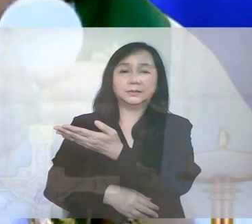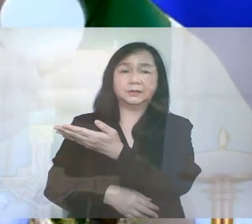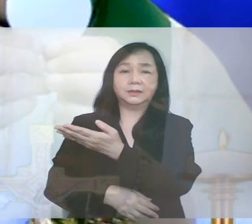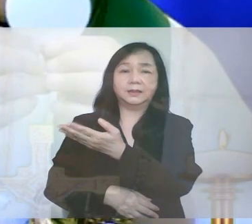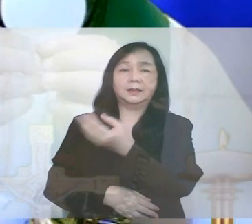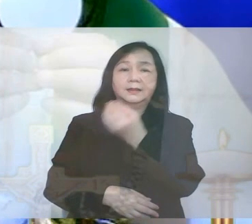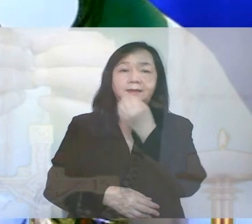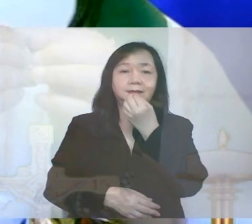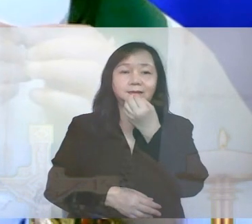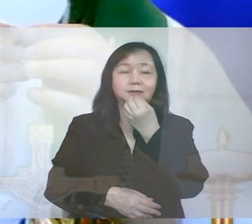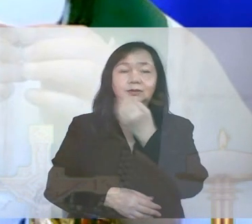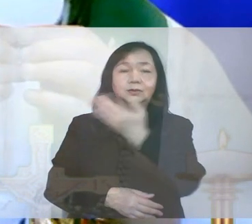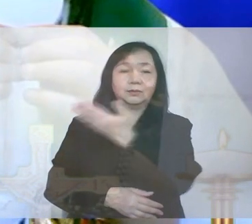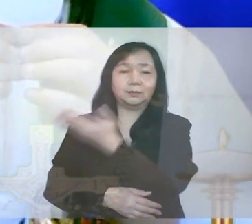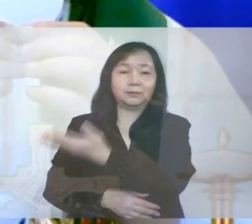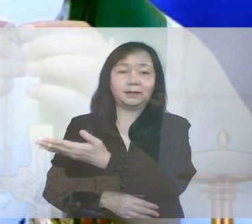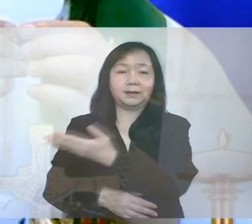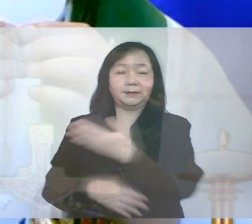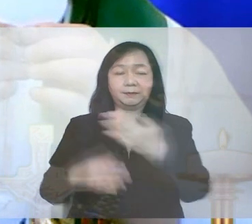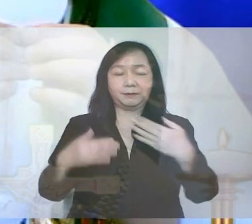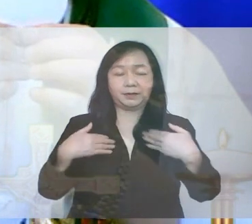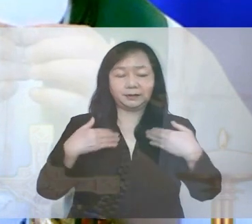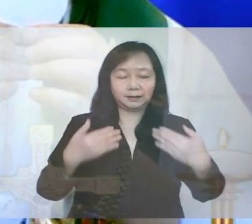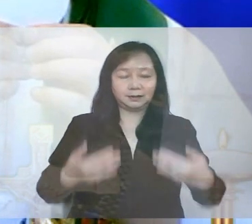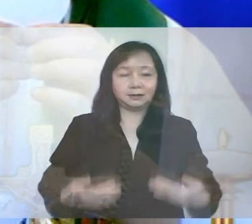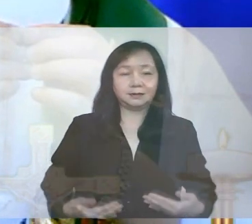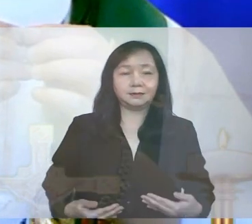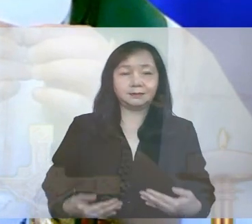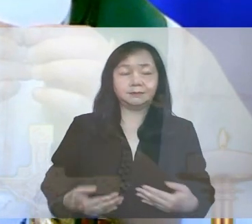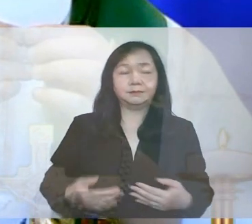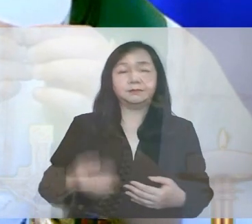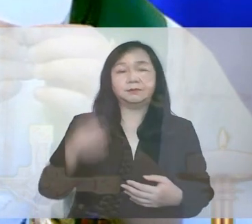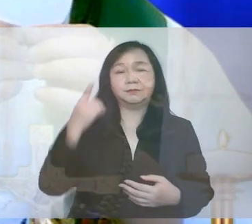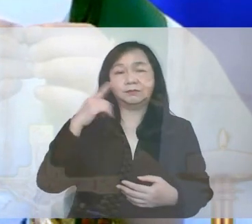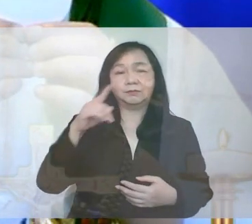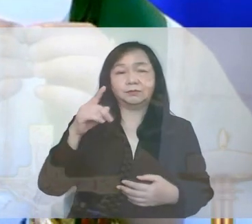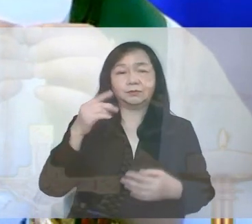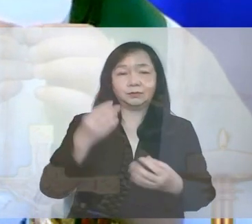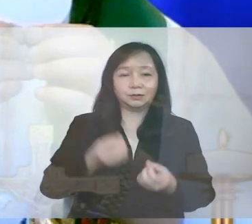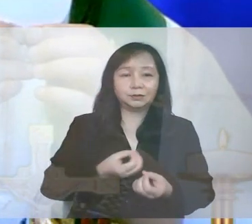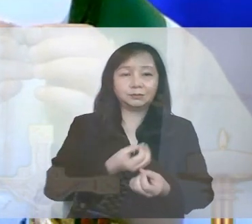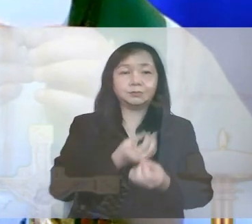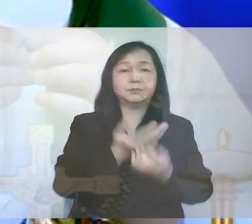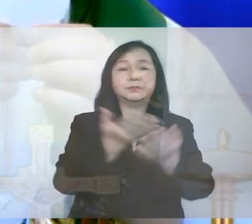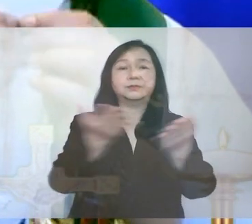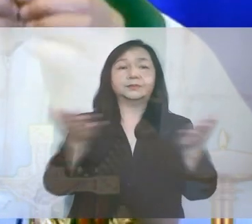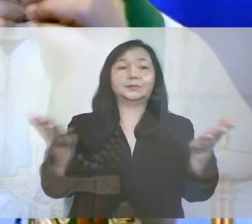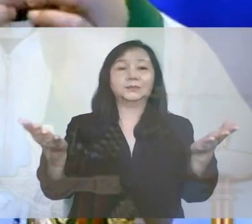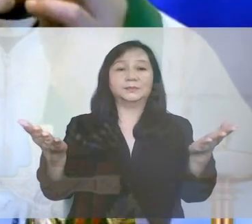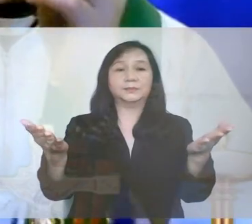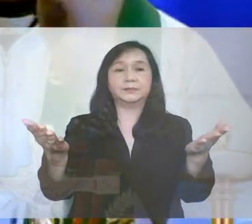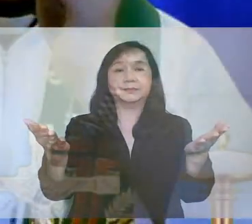saying, Take this, all of you, for this is my body, which will be given up for